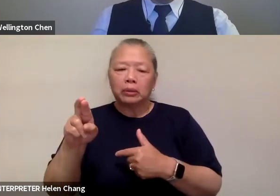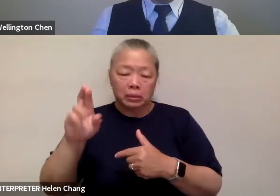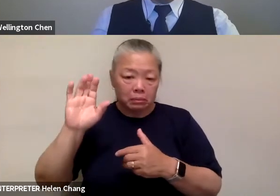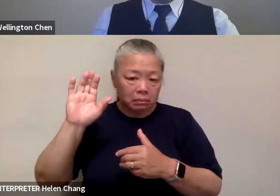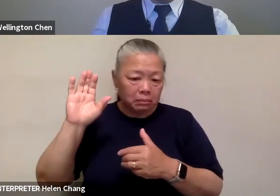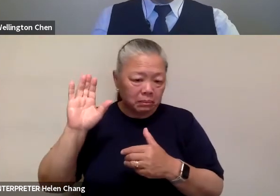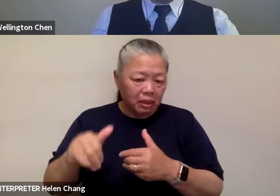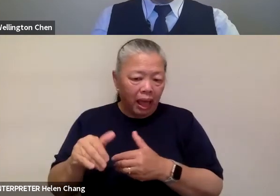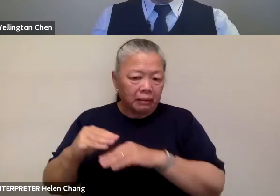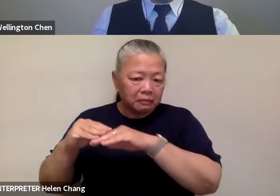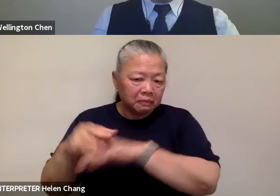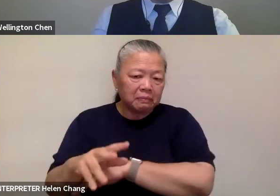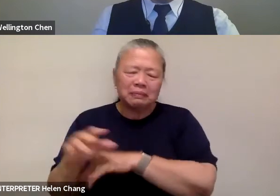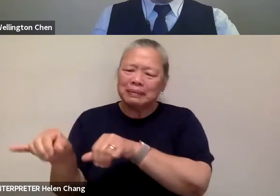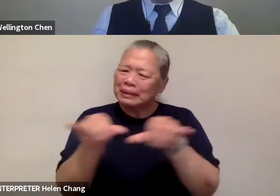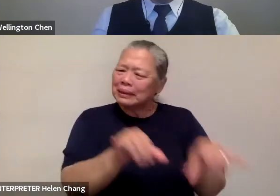that.